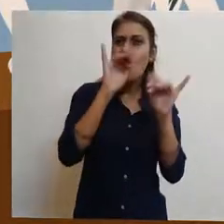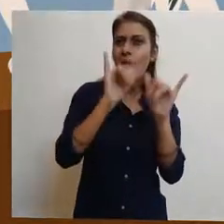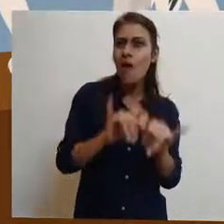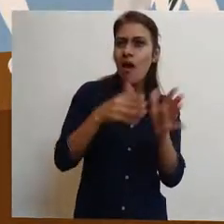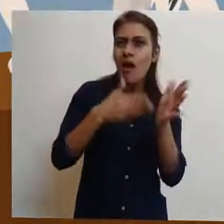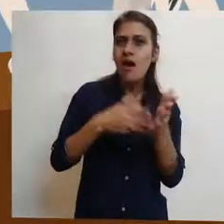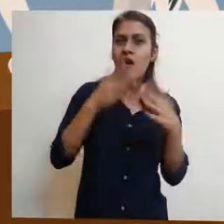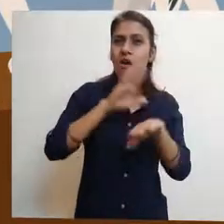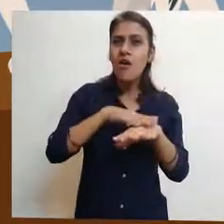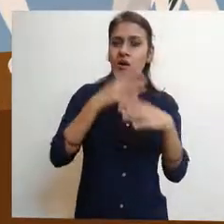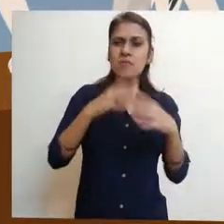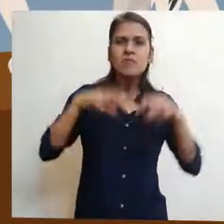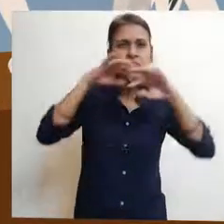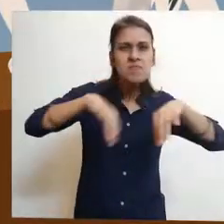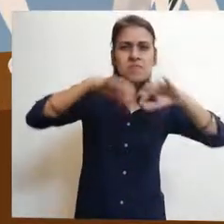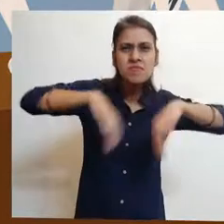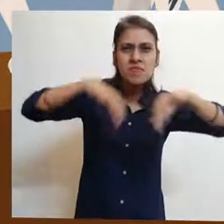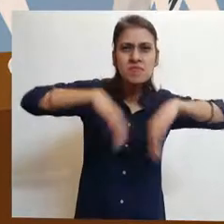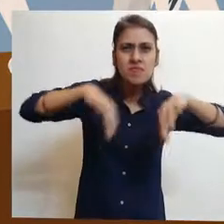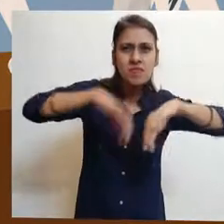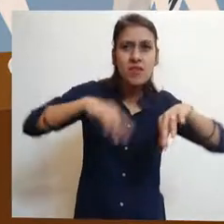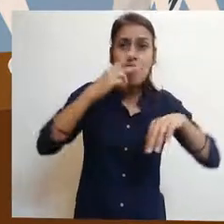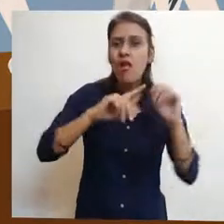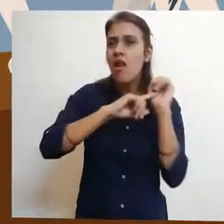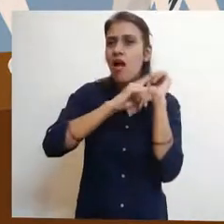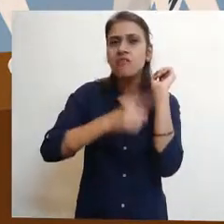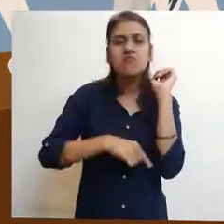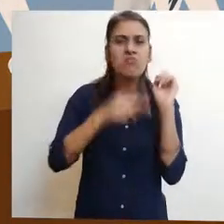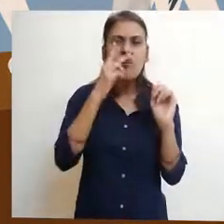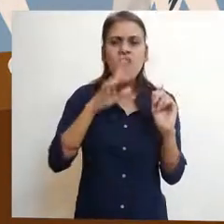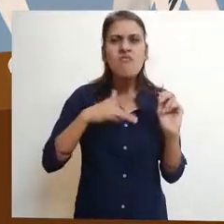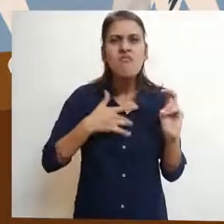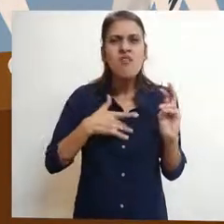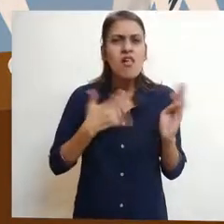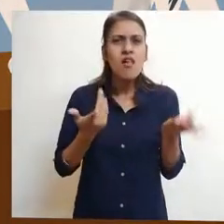as if digging the elusive boar himself out of the ground.